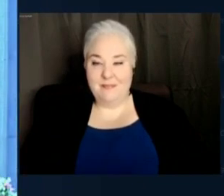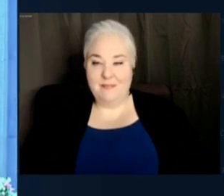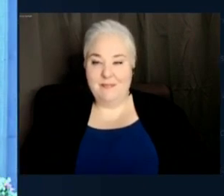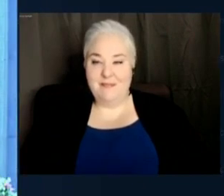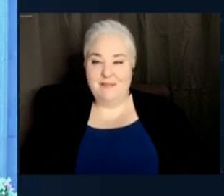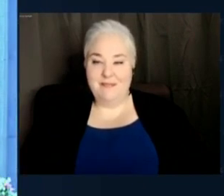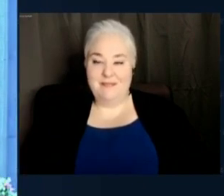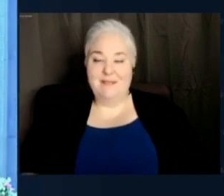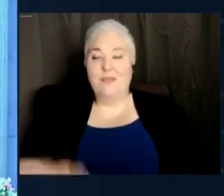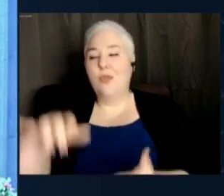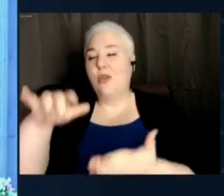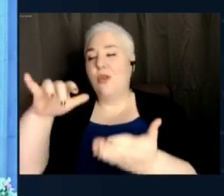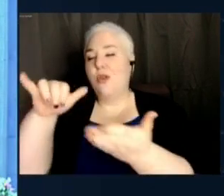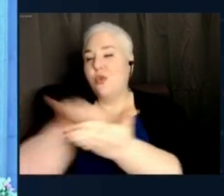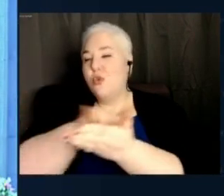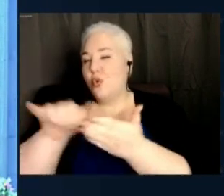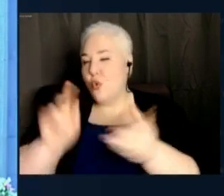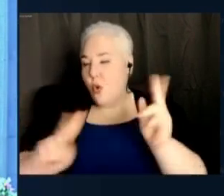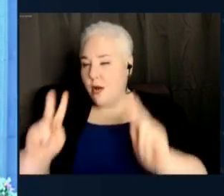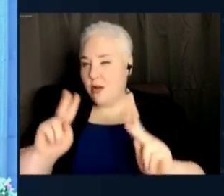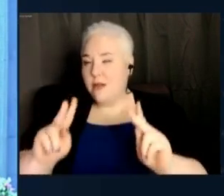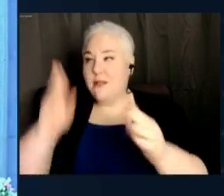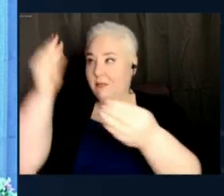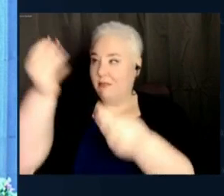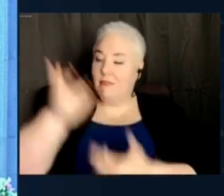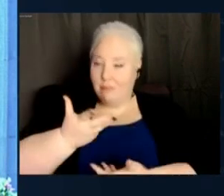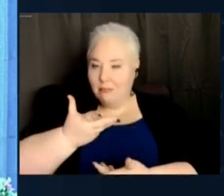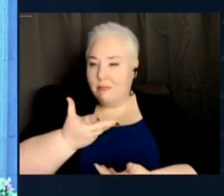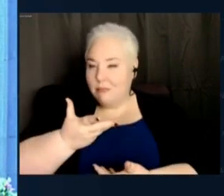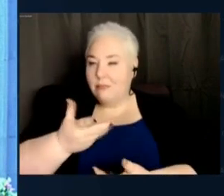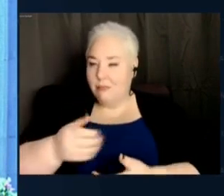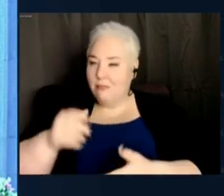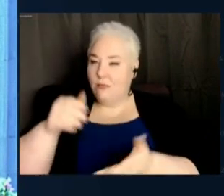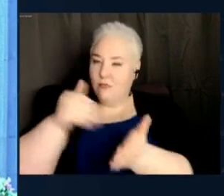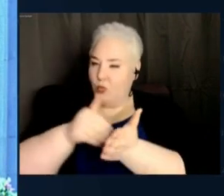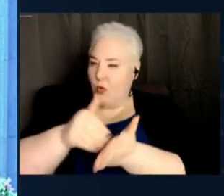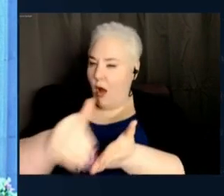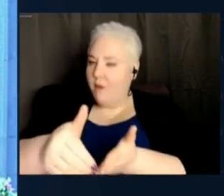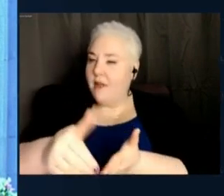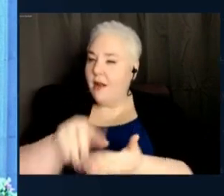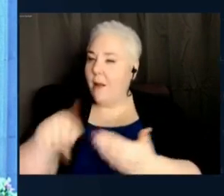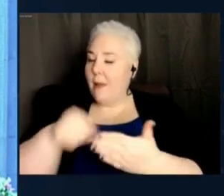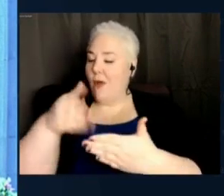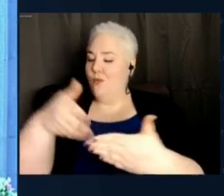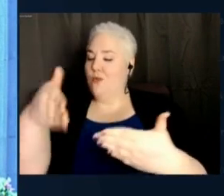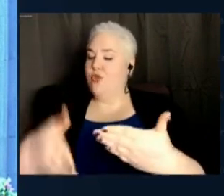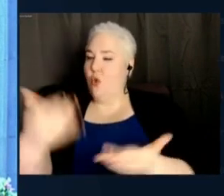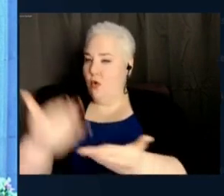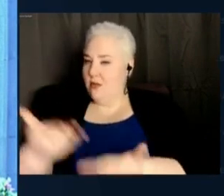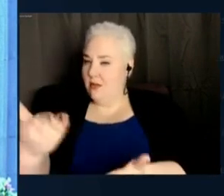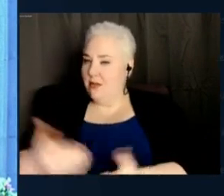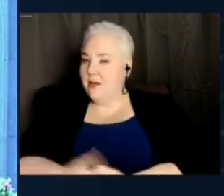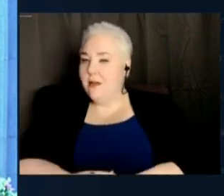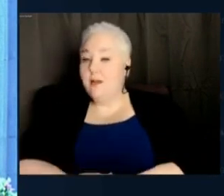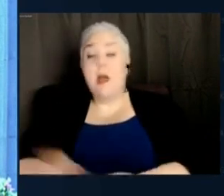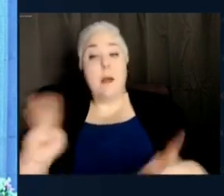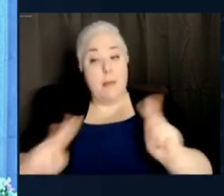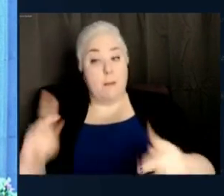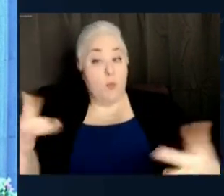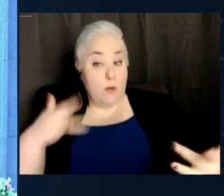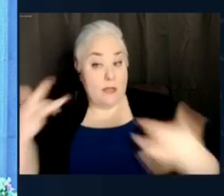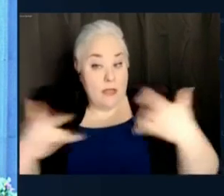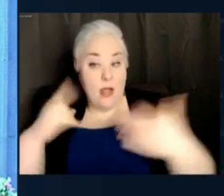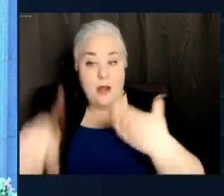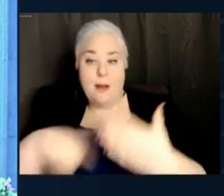New Yorkers communicated with me regularly about these results. And while folks were certainly excited about the